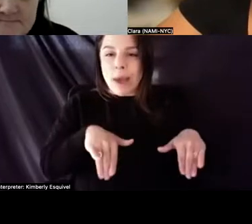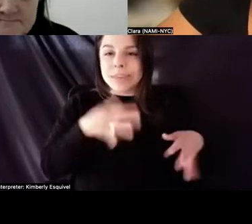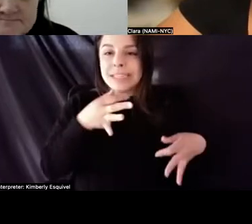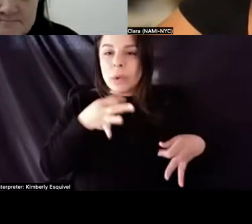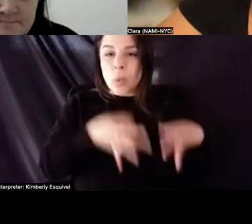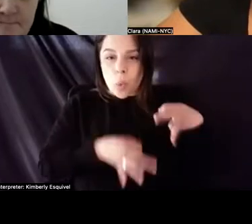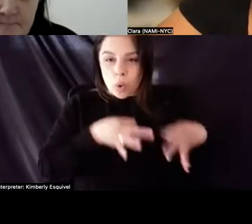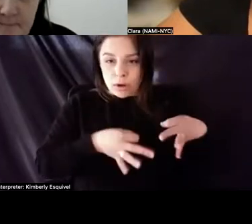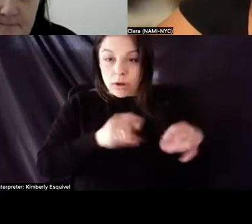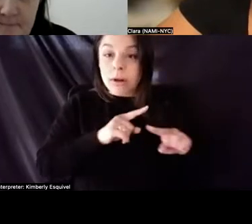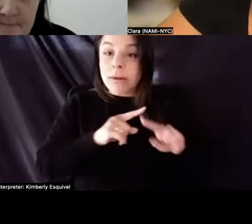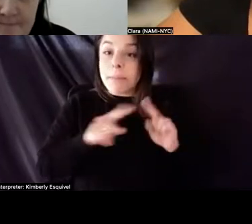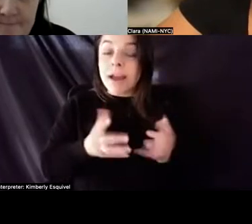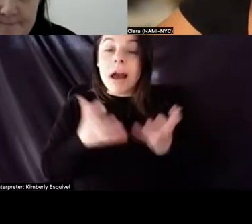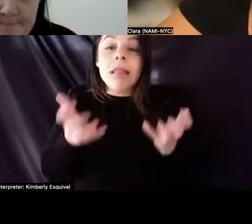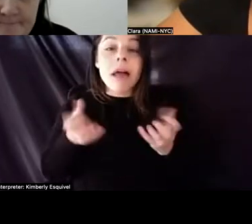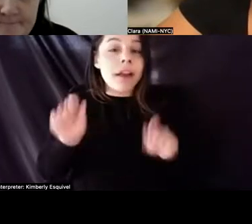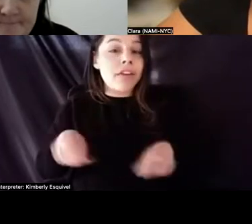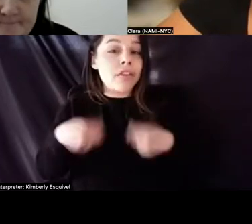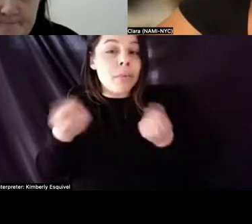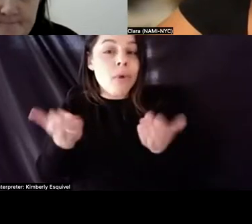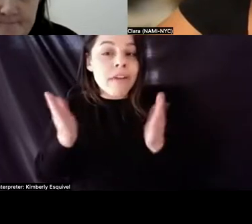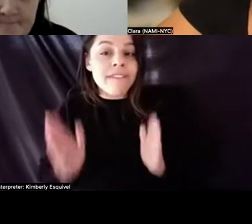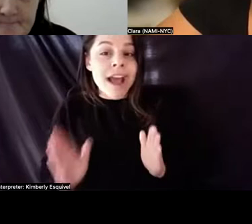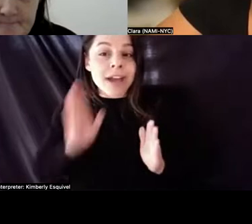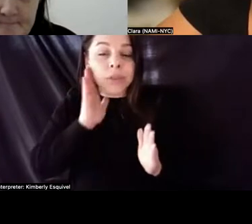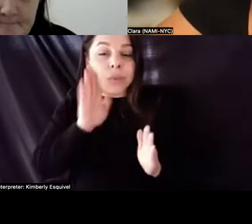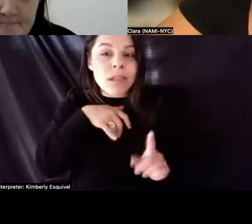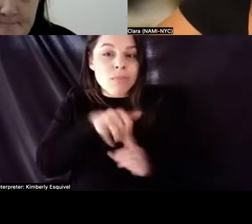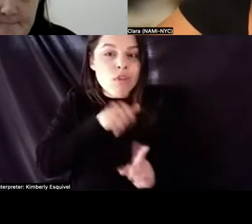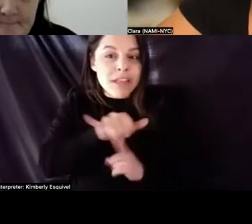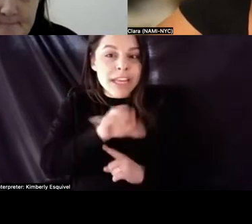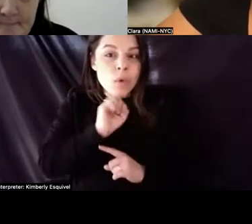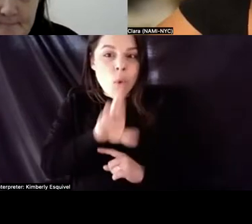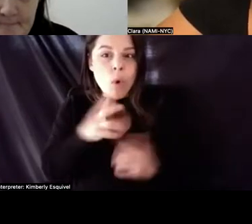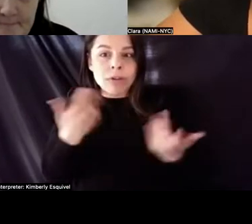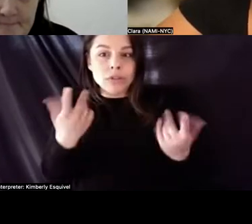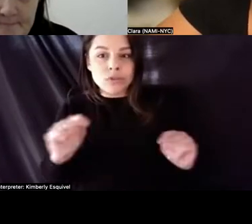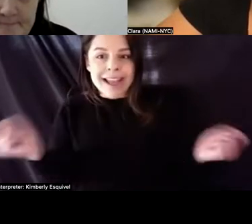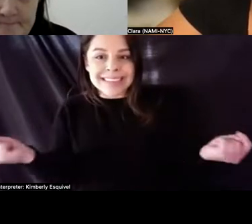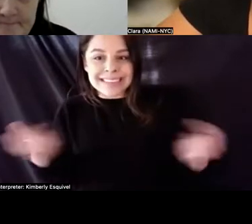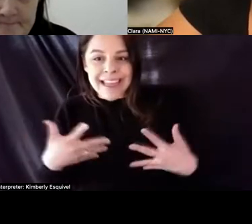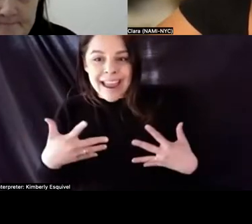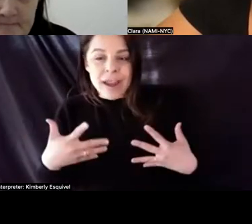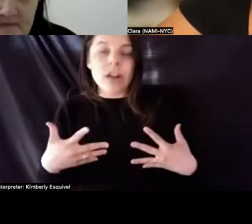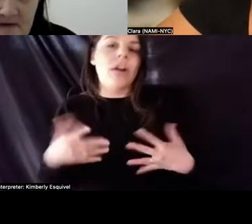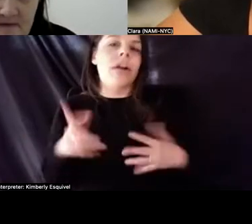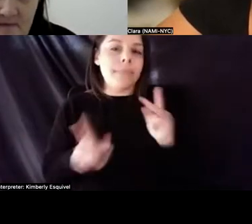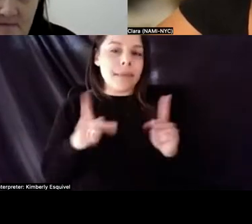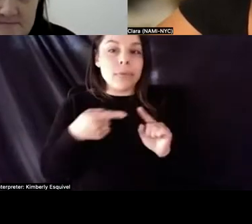providers bully or intimidate residents into leaving voluntarily,